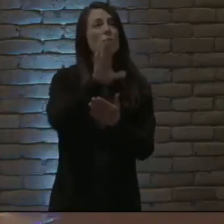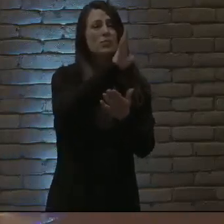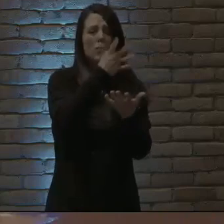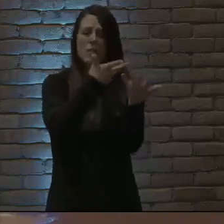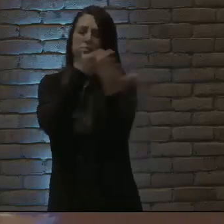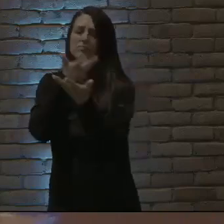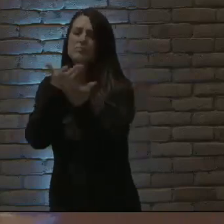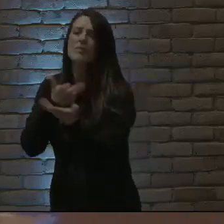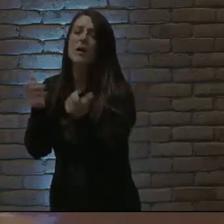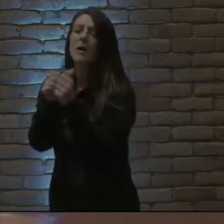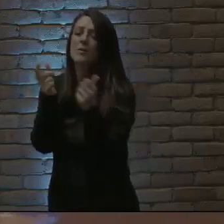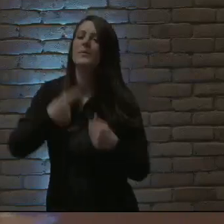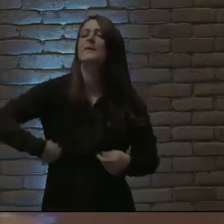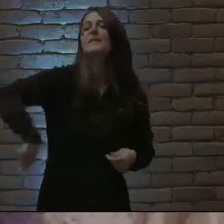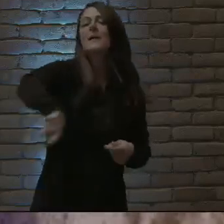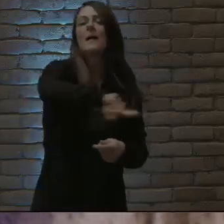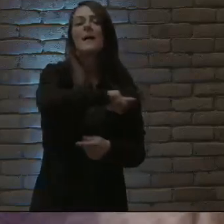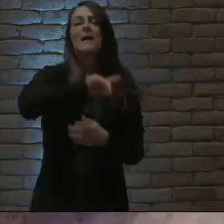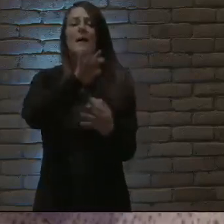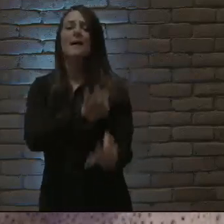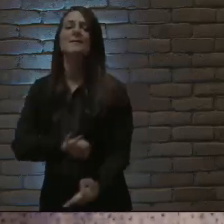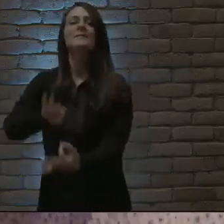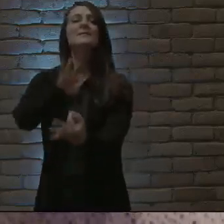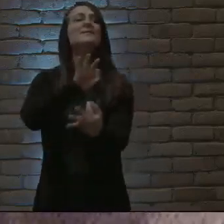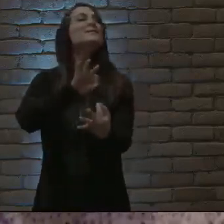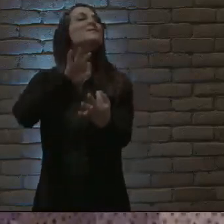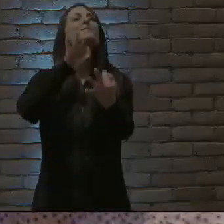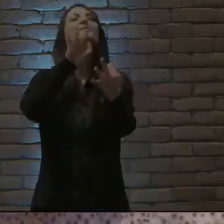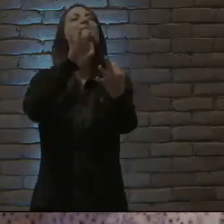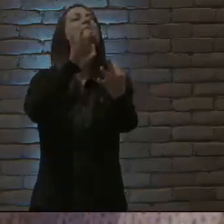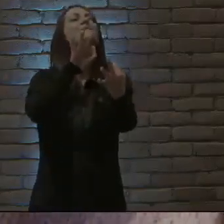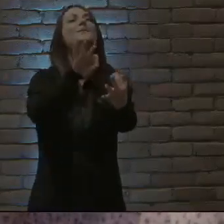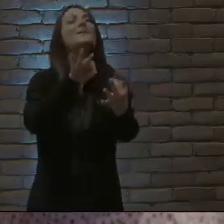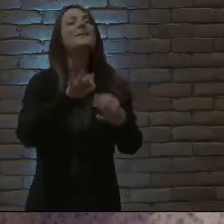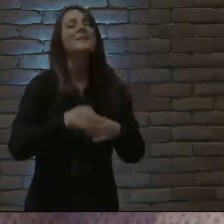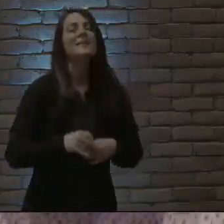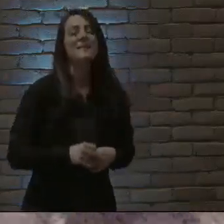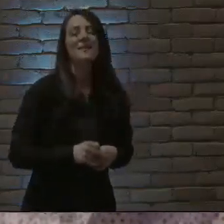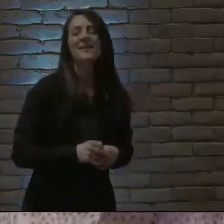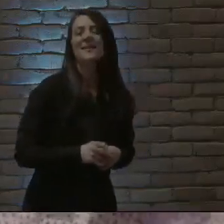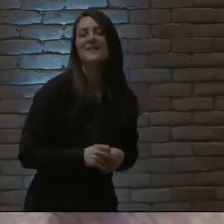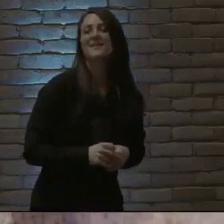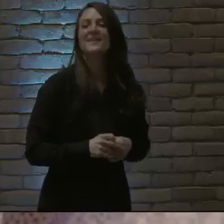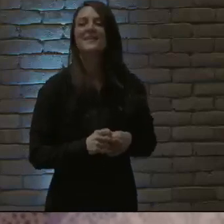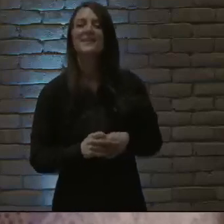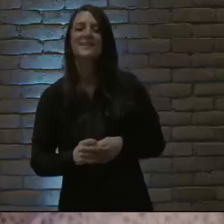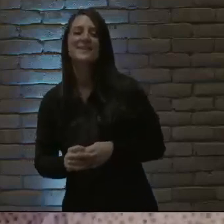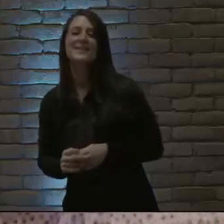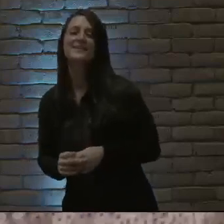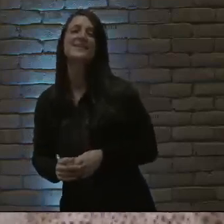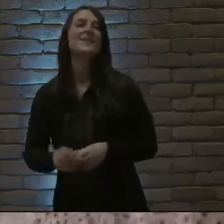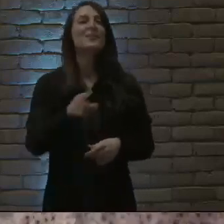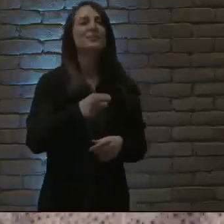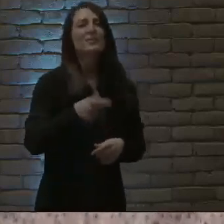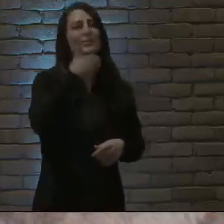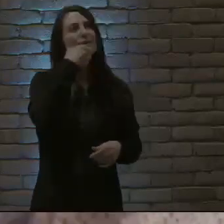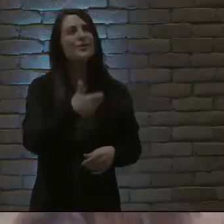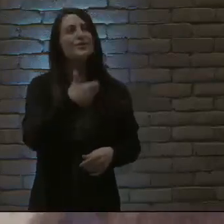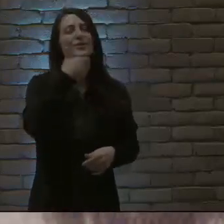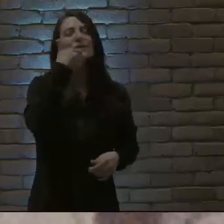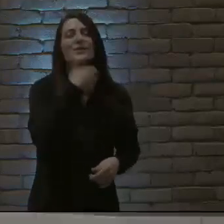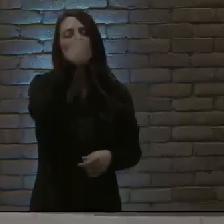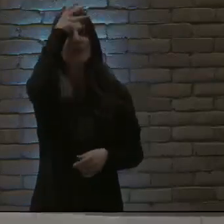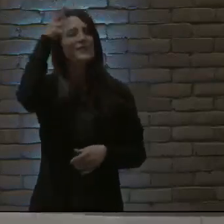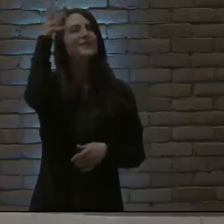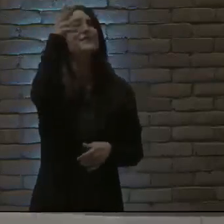perfect in all of your ways To us You're